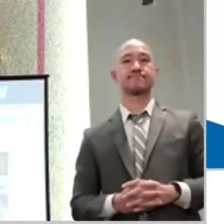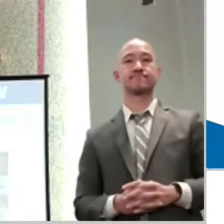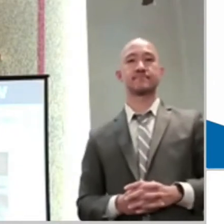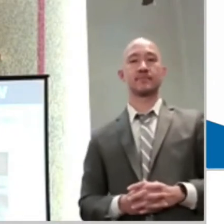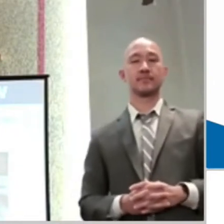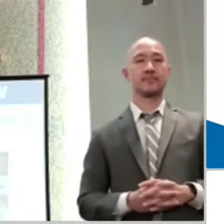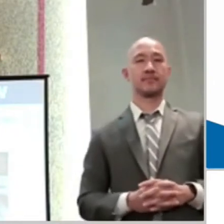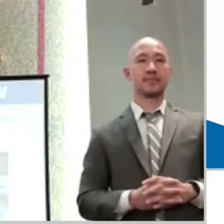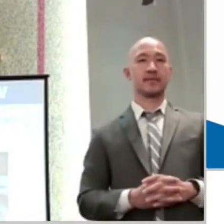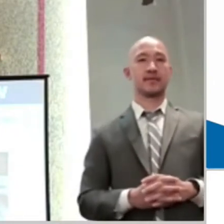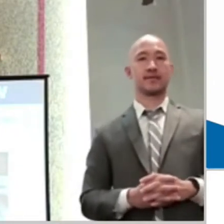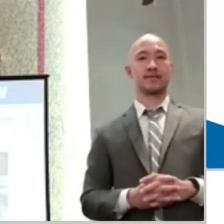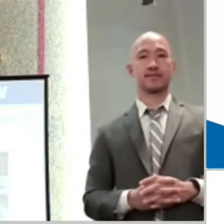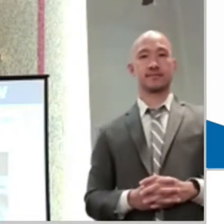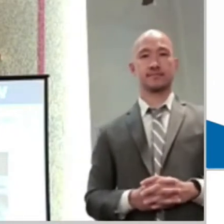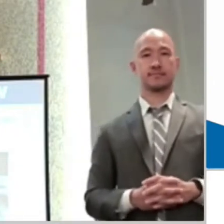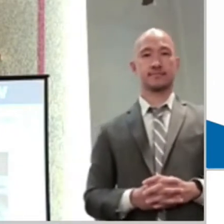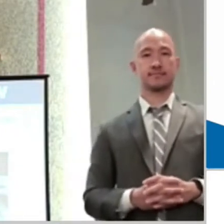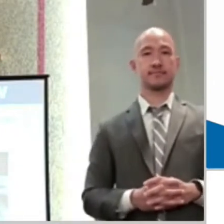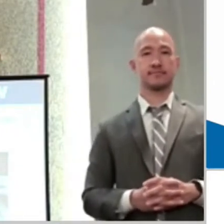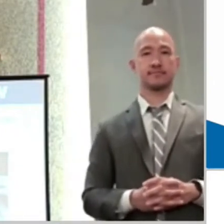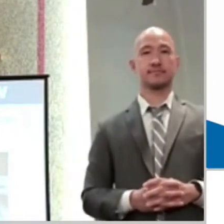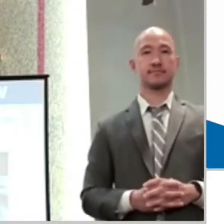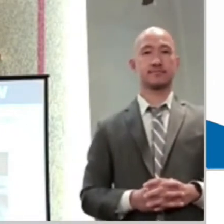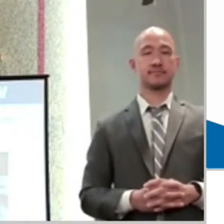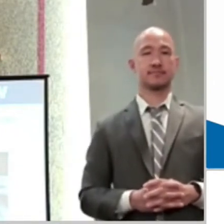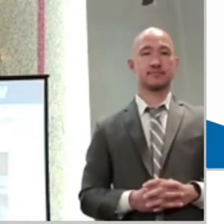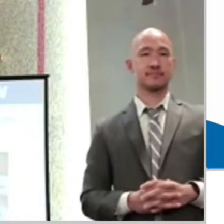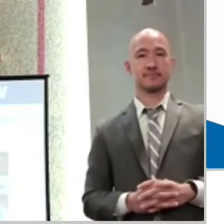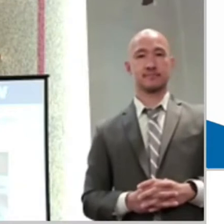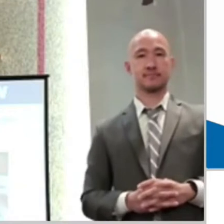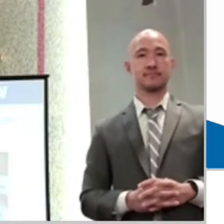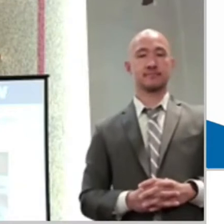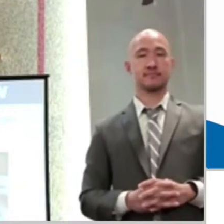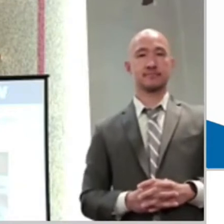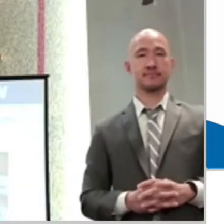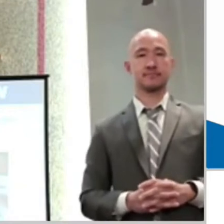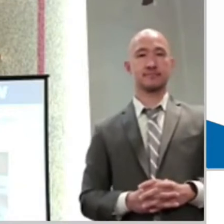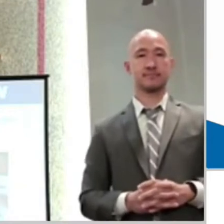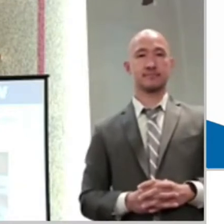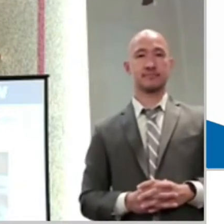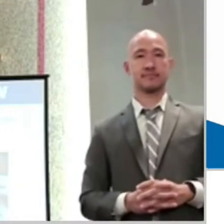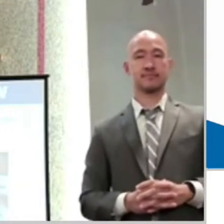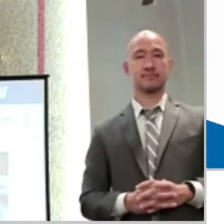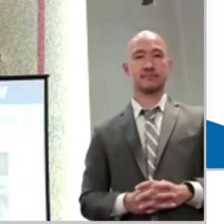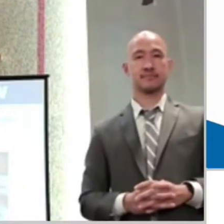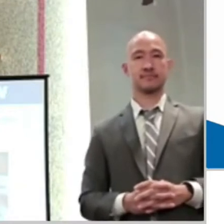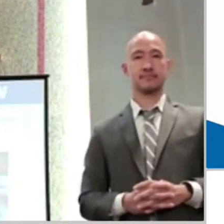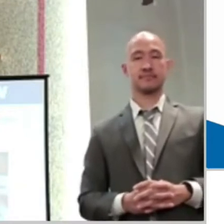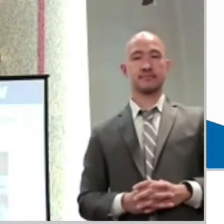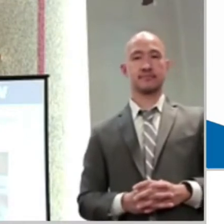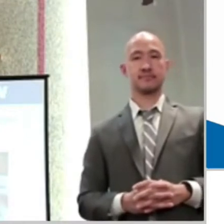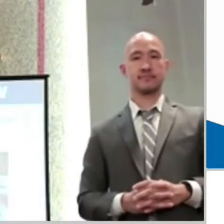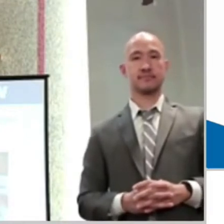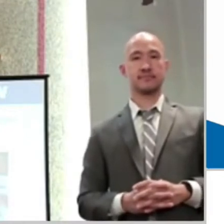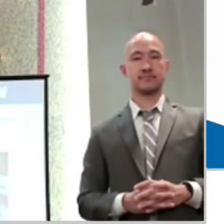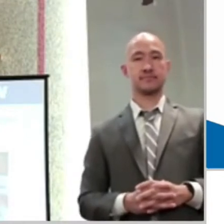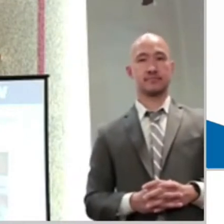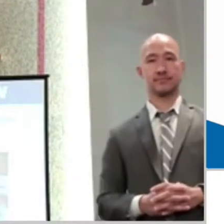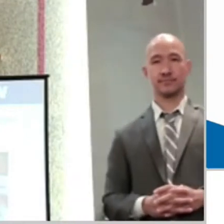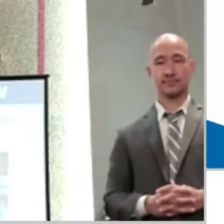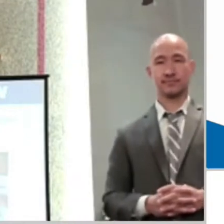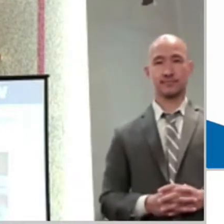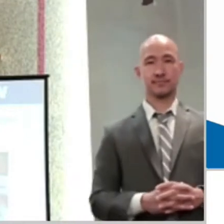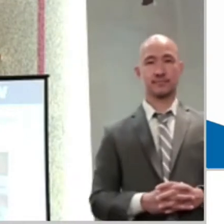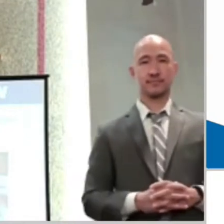with the Father. And then you will be able to overcome any of these things. So just to point this out,